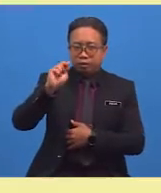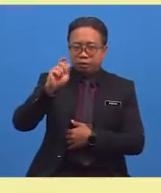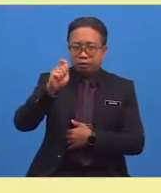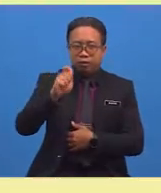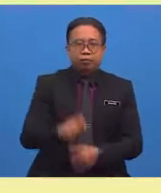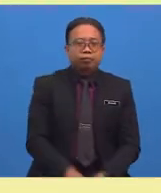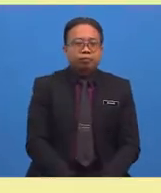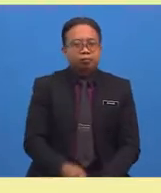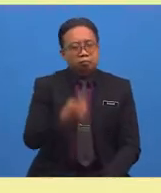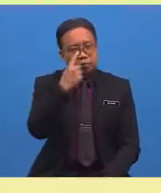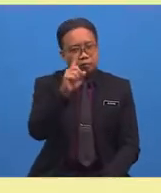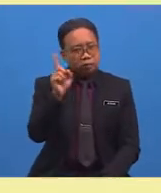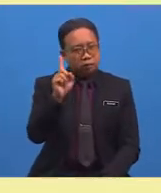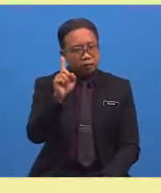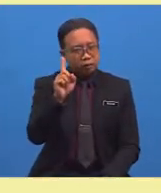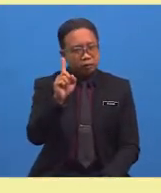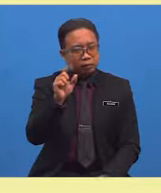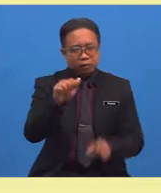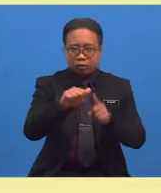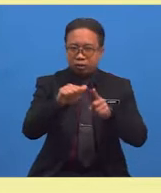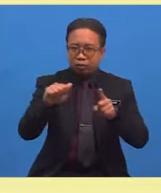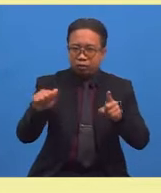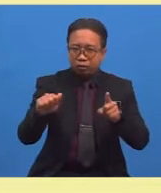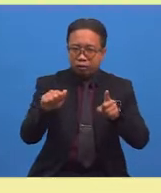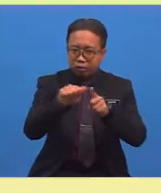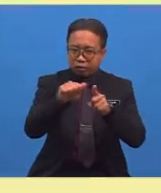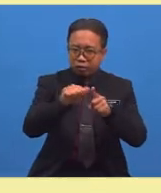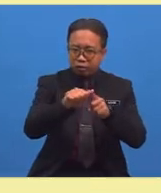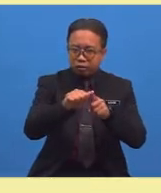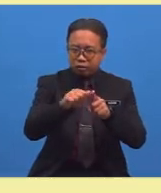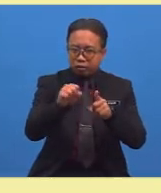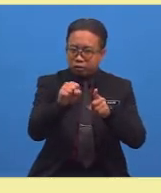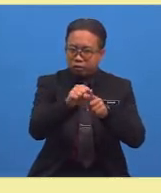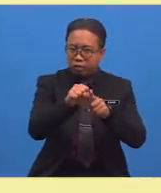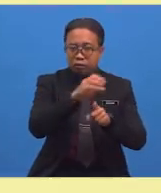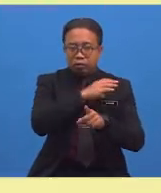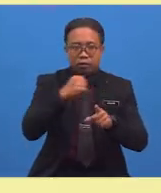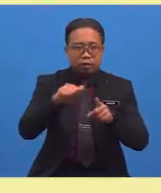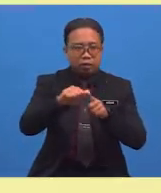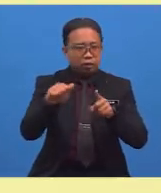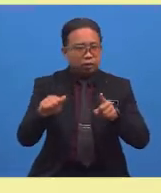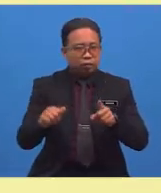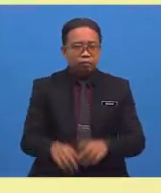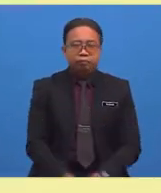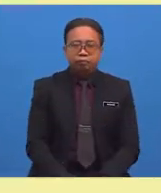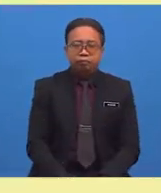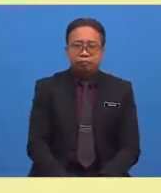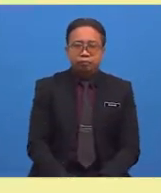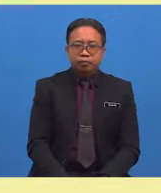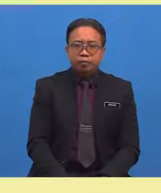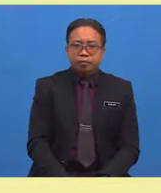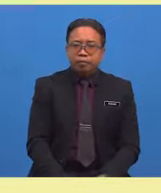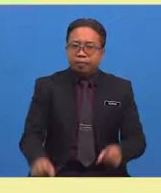antonym for this word? Yes, you are absolutely right. The synonym for present